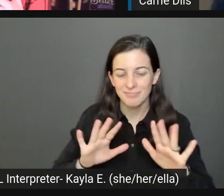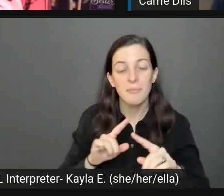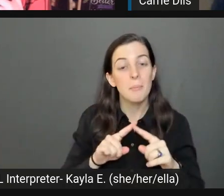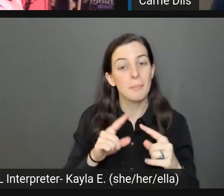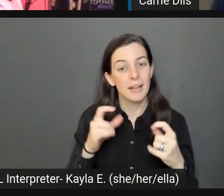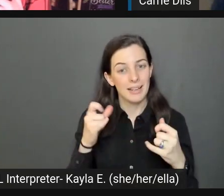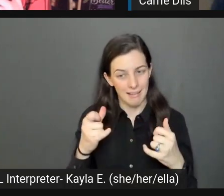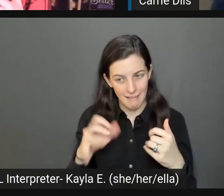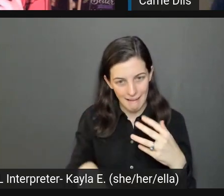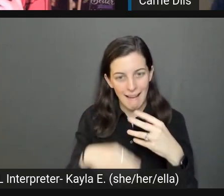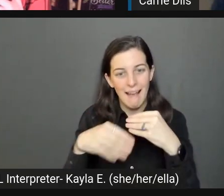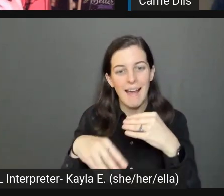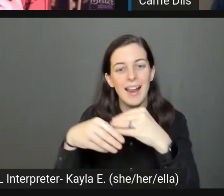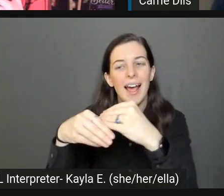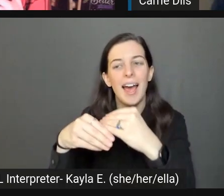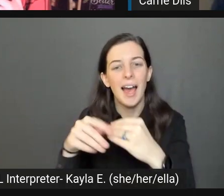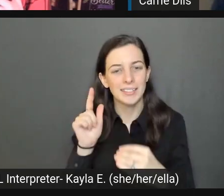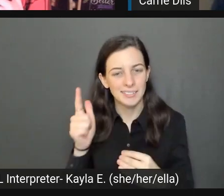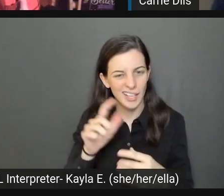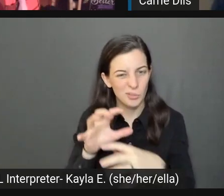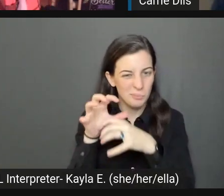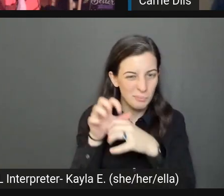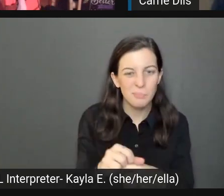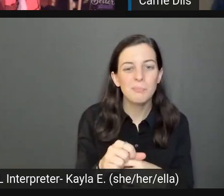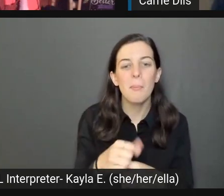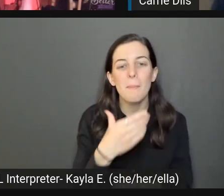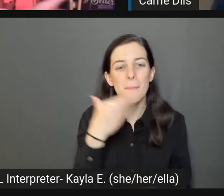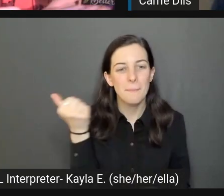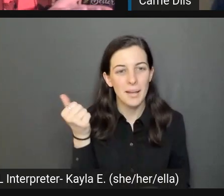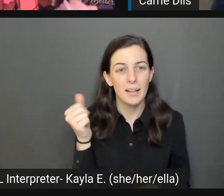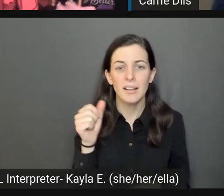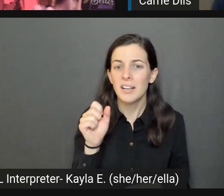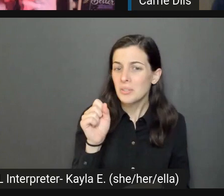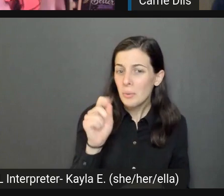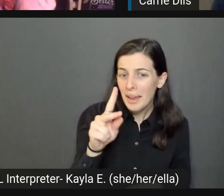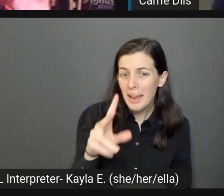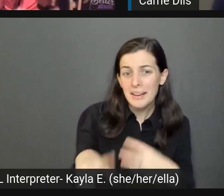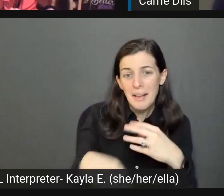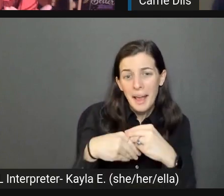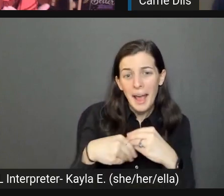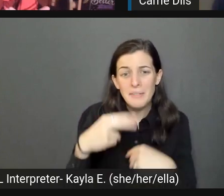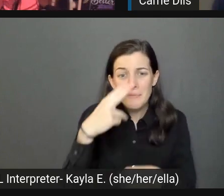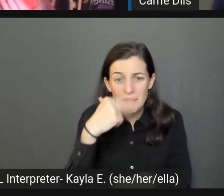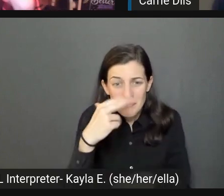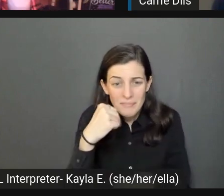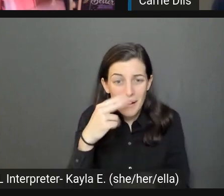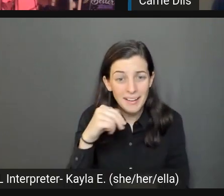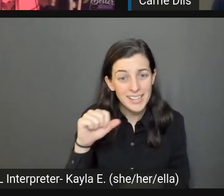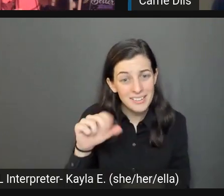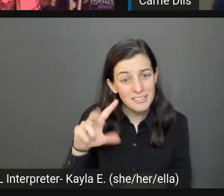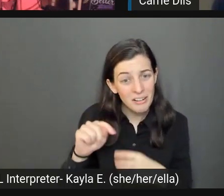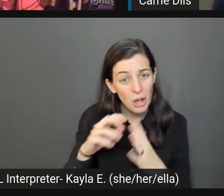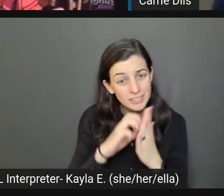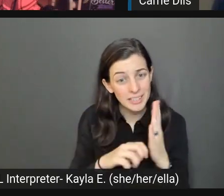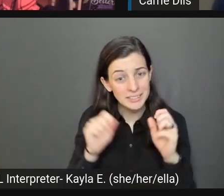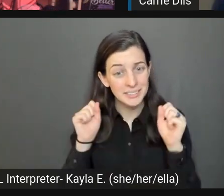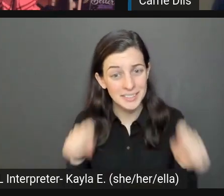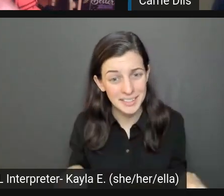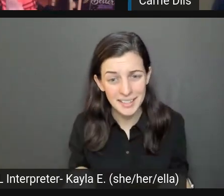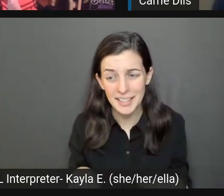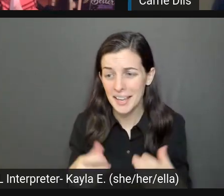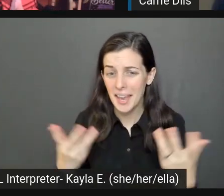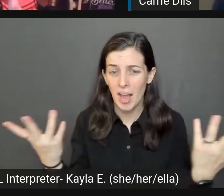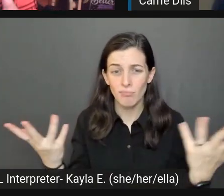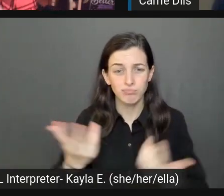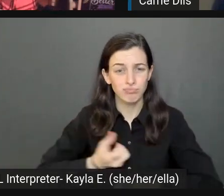you start putting your own twist on it. It's okay to be funny. And like I said in my slide, you can be funny in your alt text and really express who you are as the